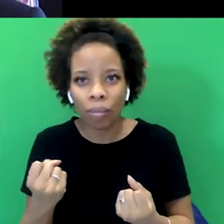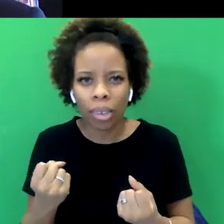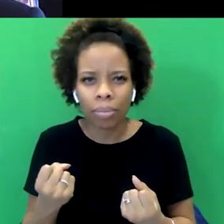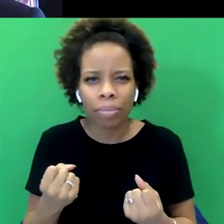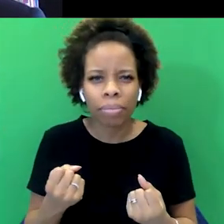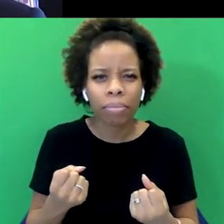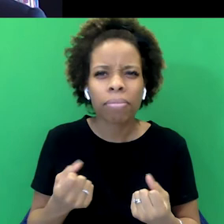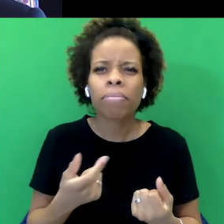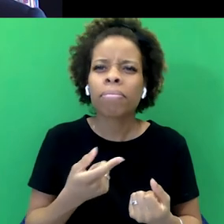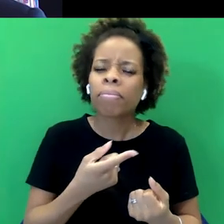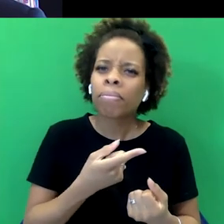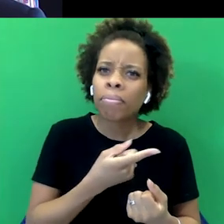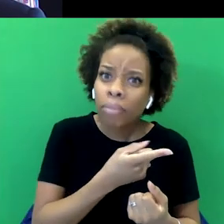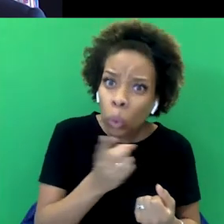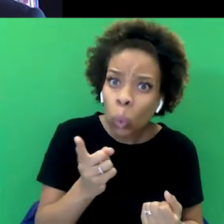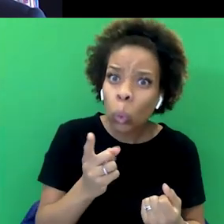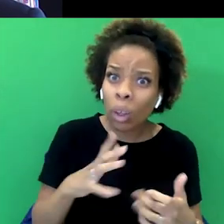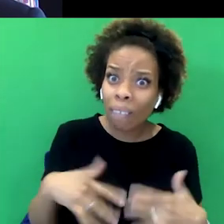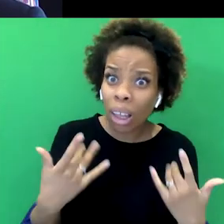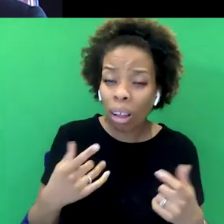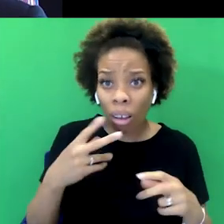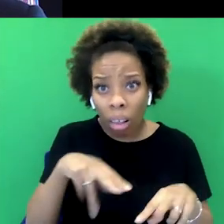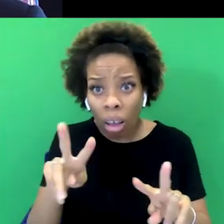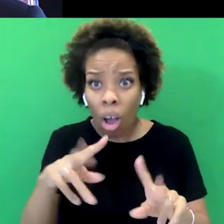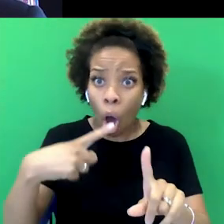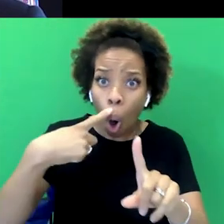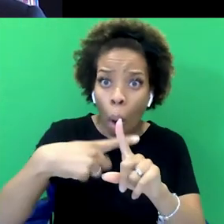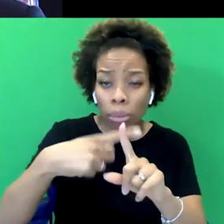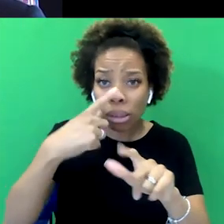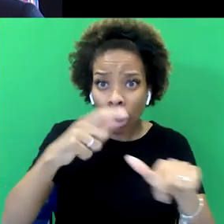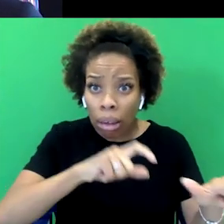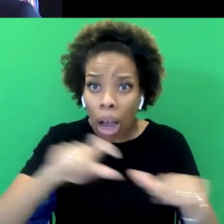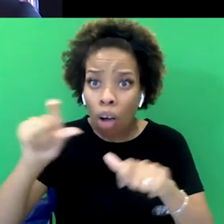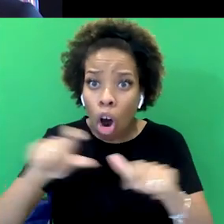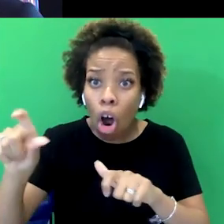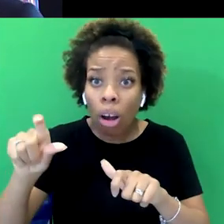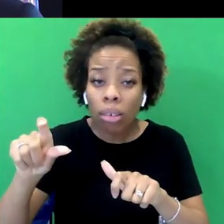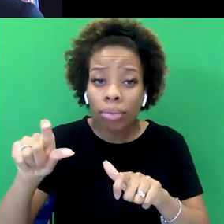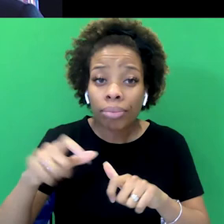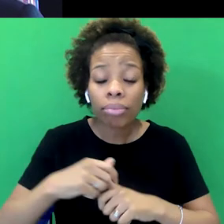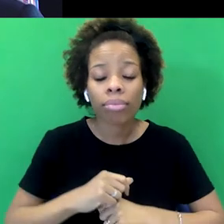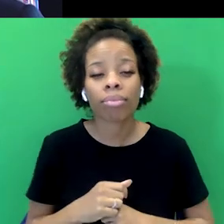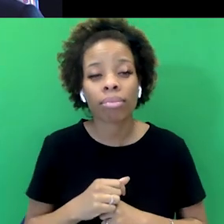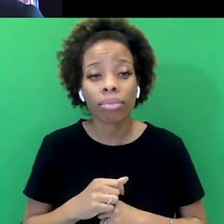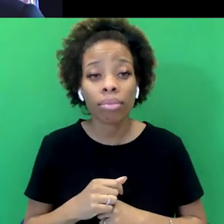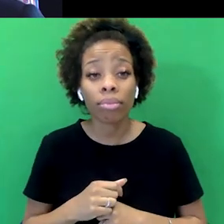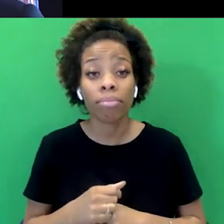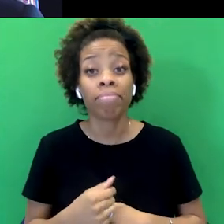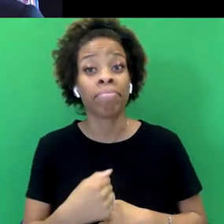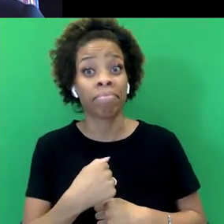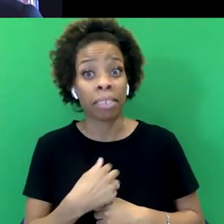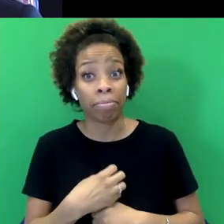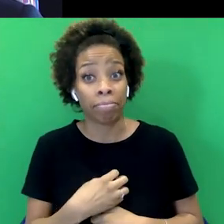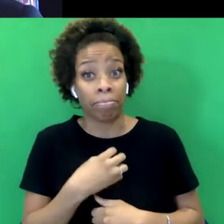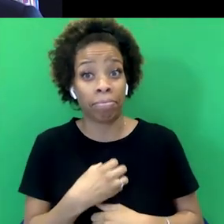changing culture, is are you optimistic? Well, actually, no, one thing I've been really surprised by is the number of Tories who've liked the